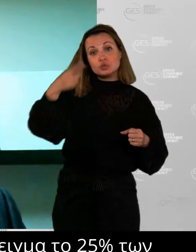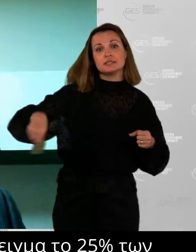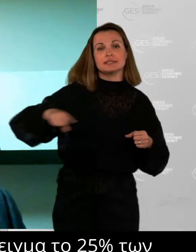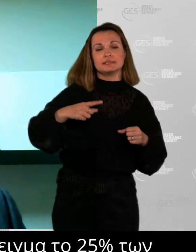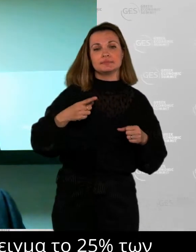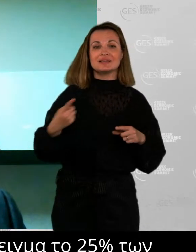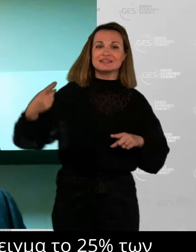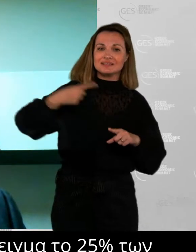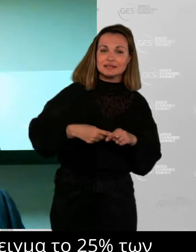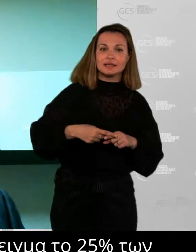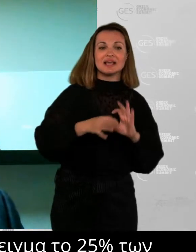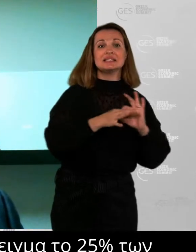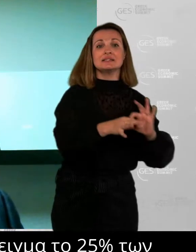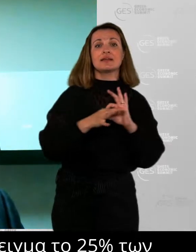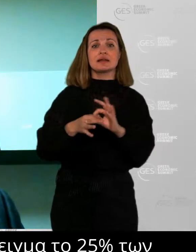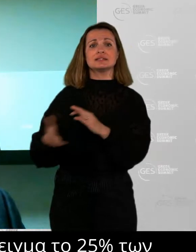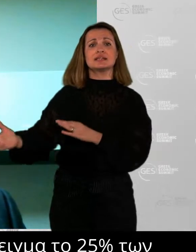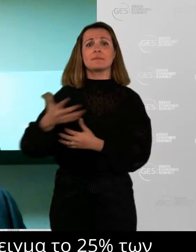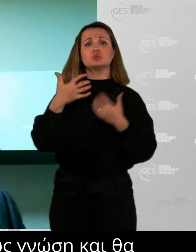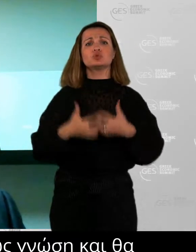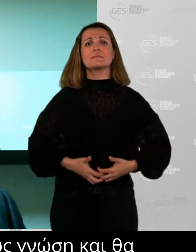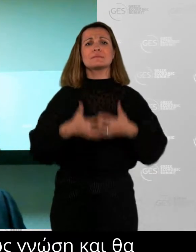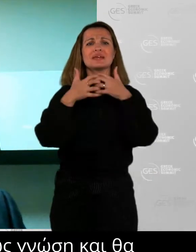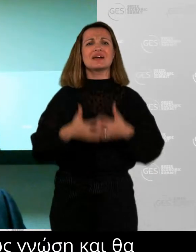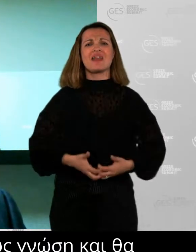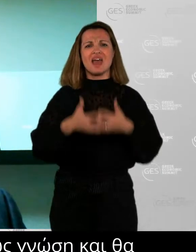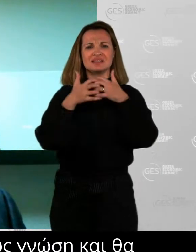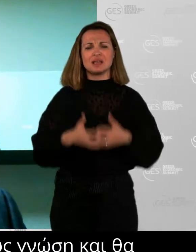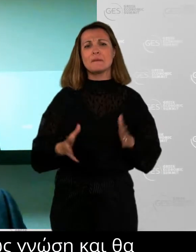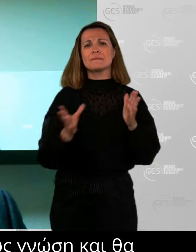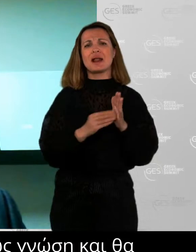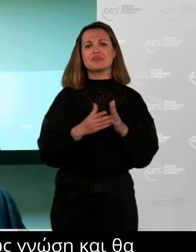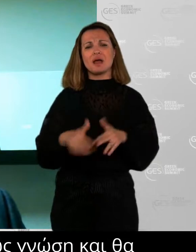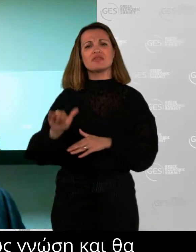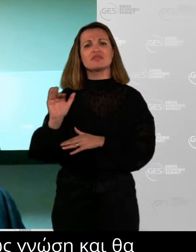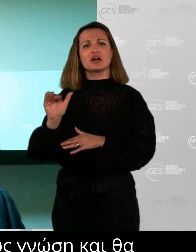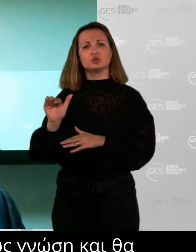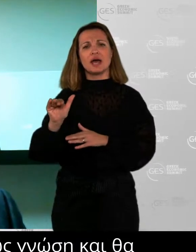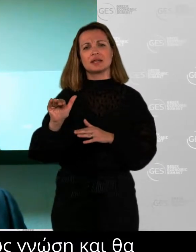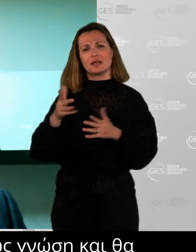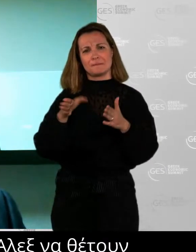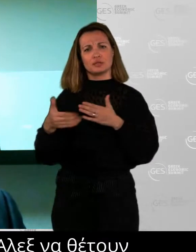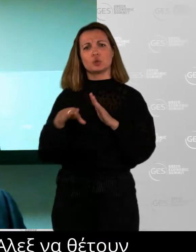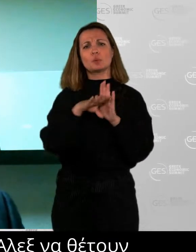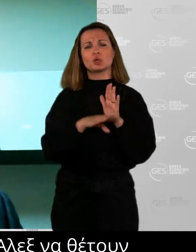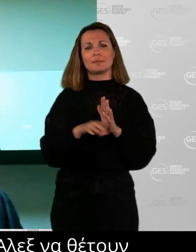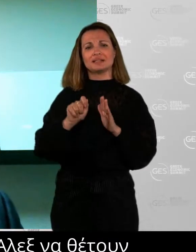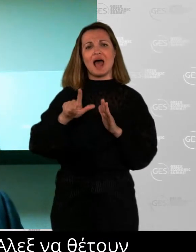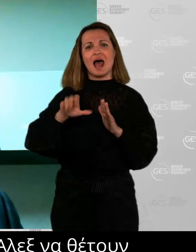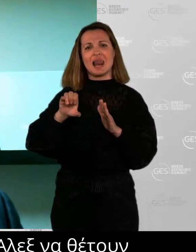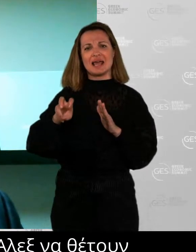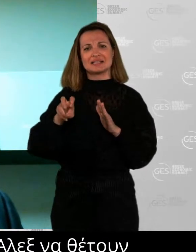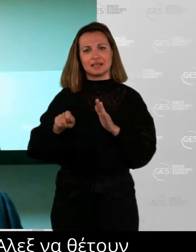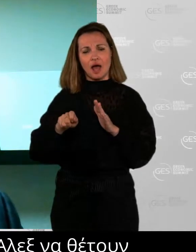to understand how to ask those questions and solve those problems will become part and parcel of what comes to the table. And so that